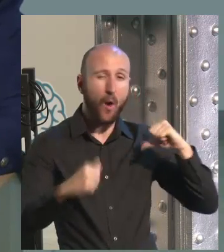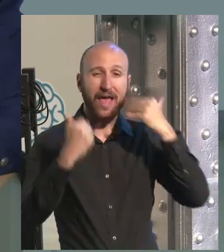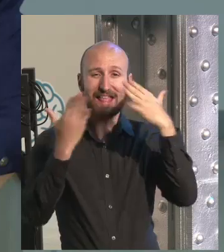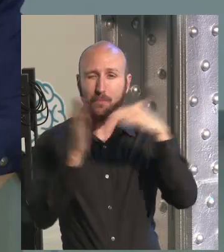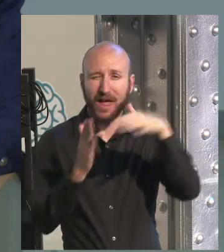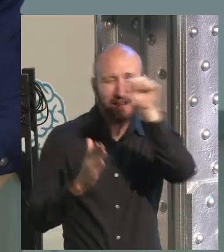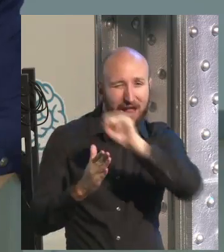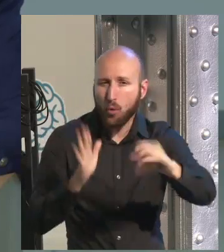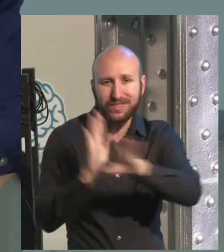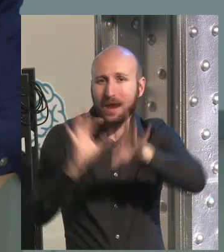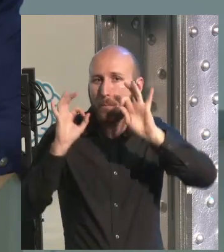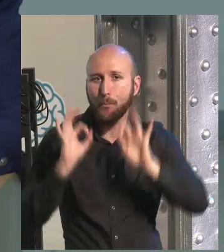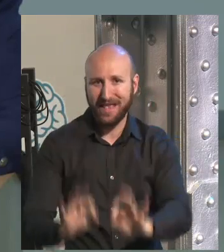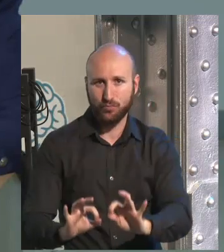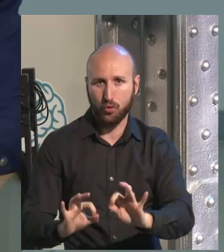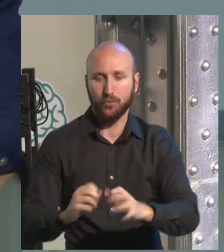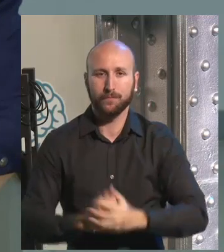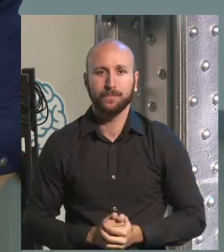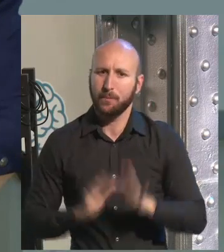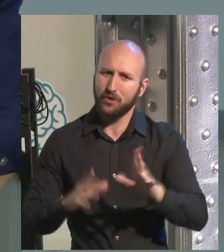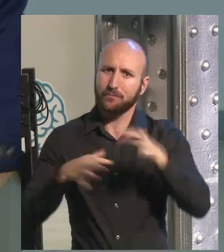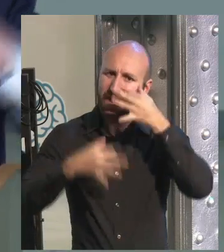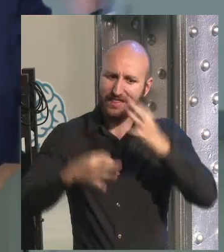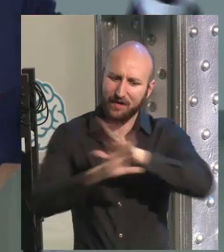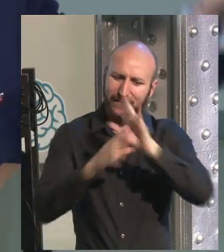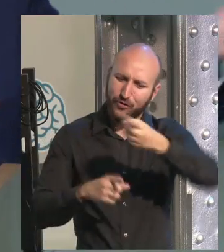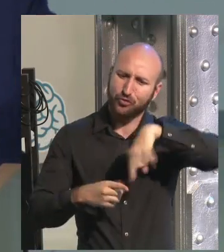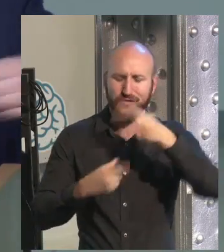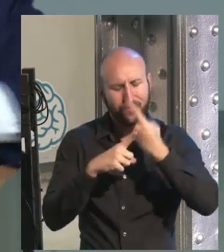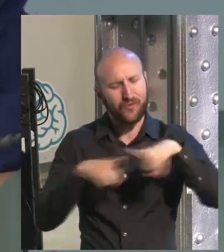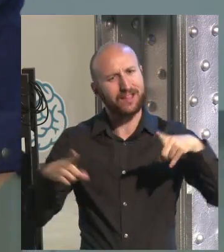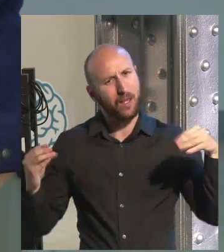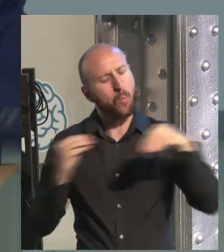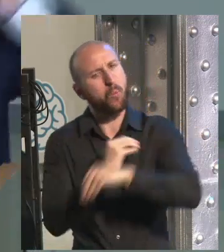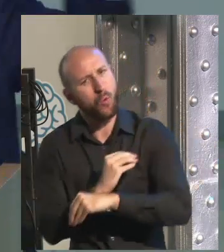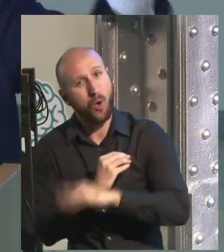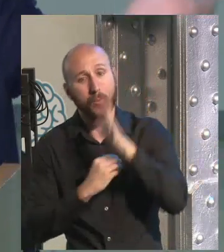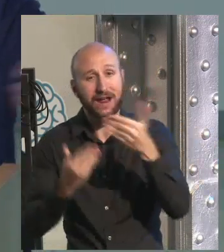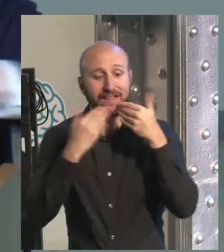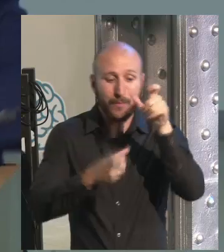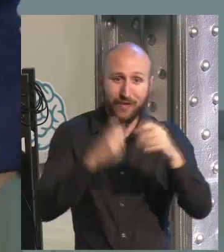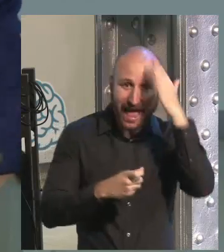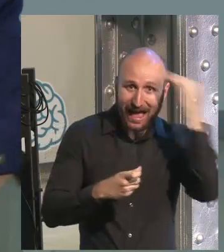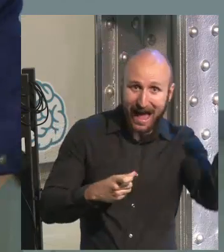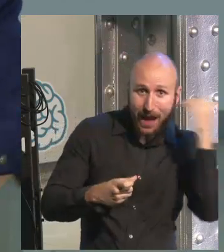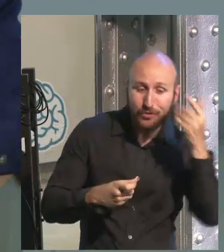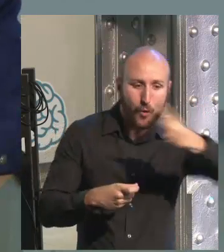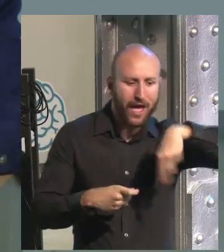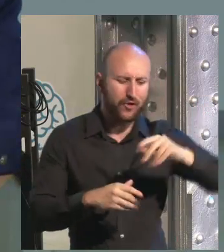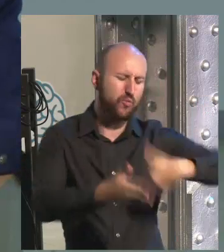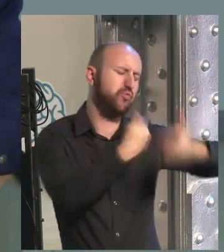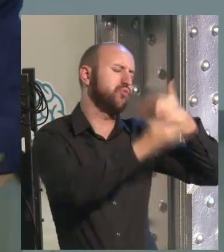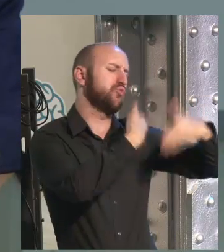same structure, mental structure from 2,000 years ago. But we are so different